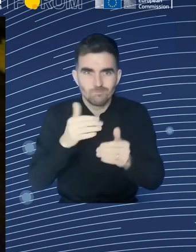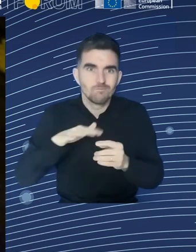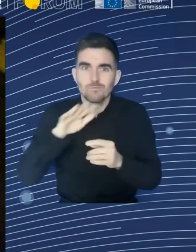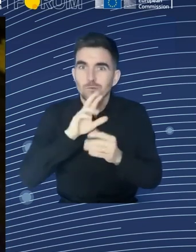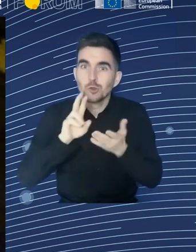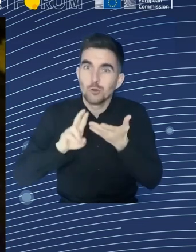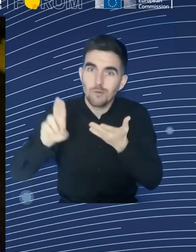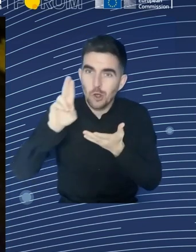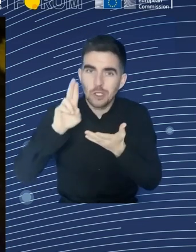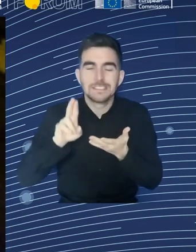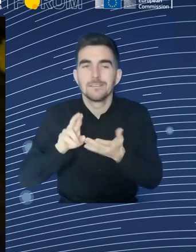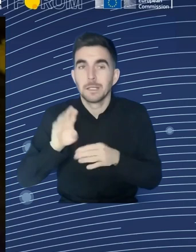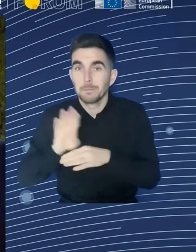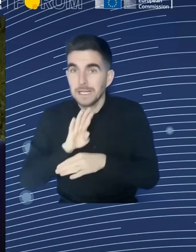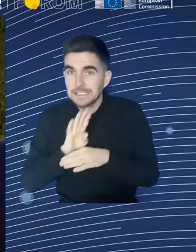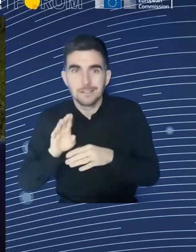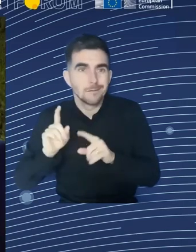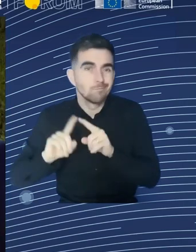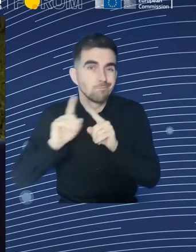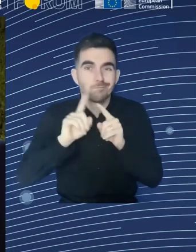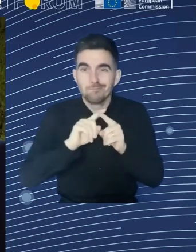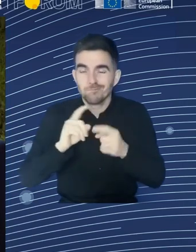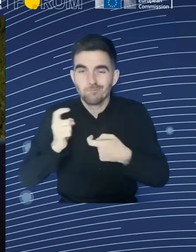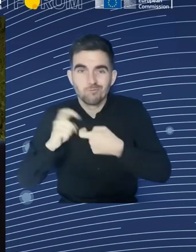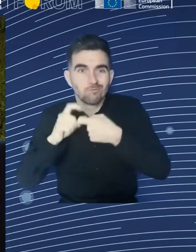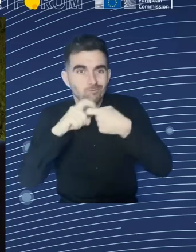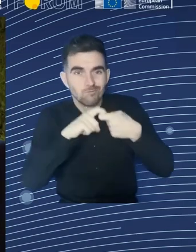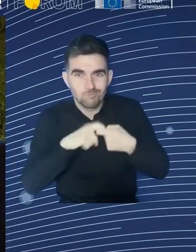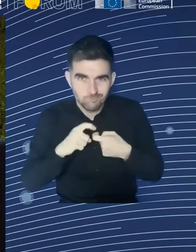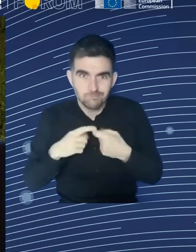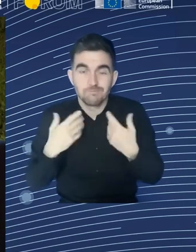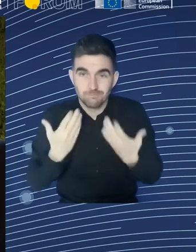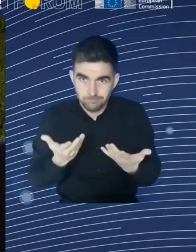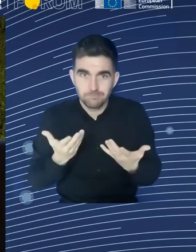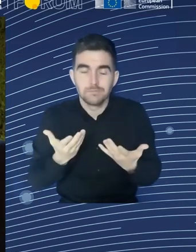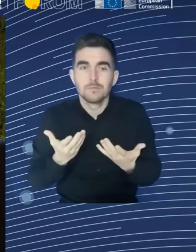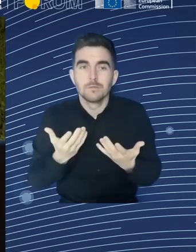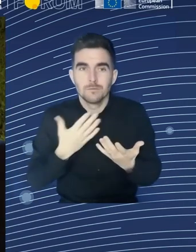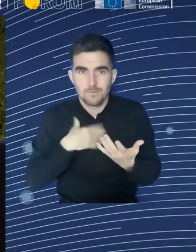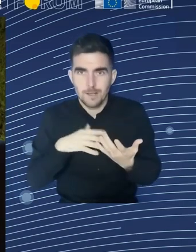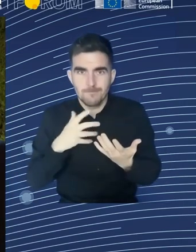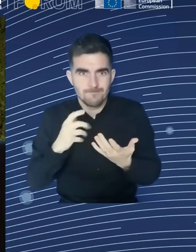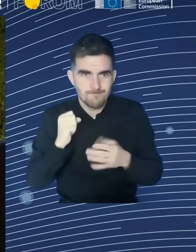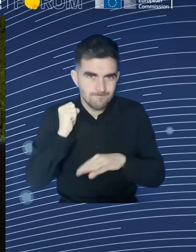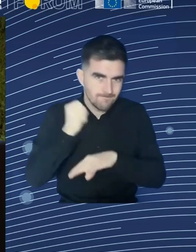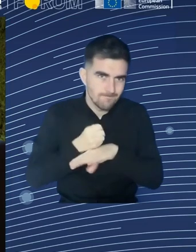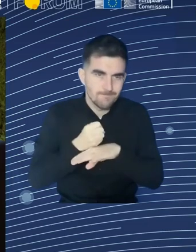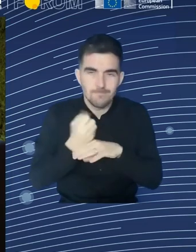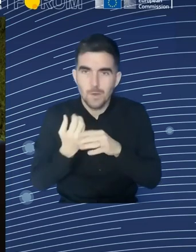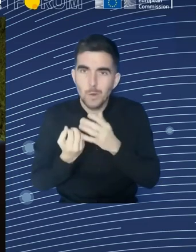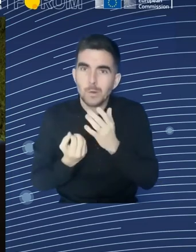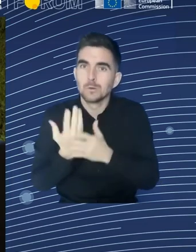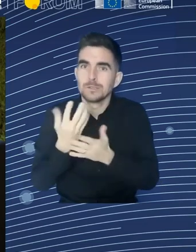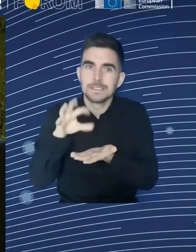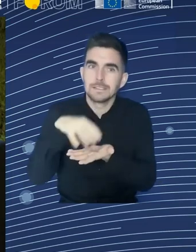creating a new center named Christo and Jean-Jean Quot. These projects will provide for public-private